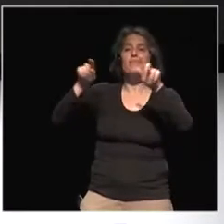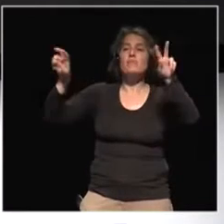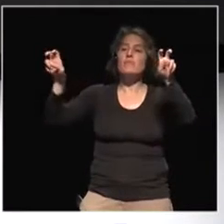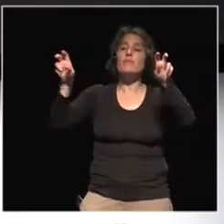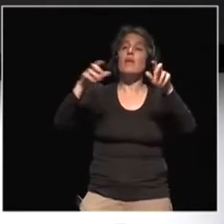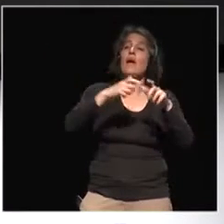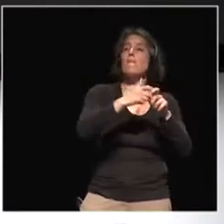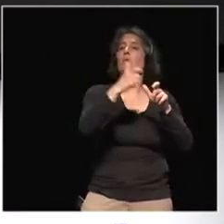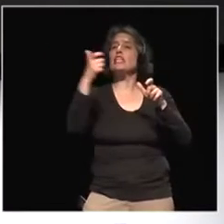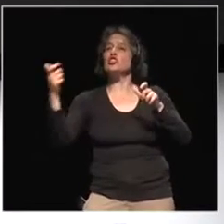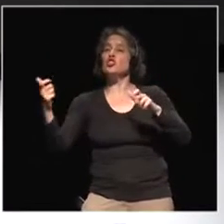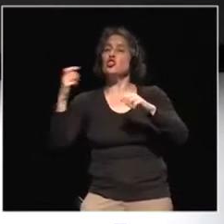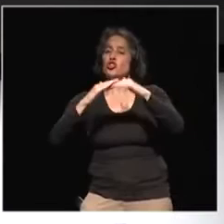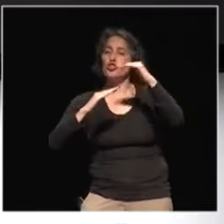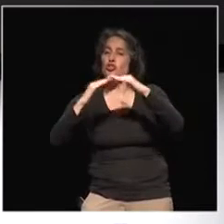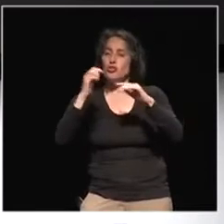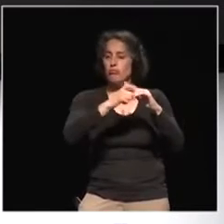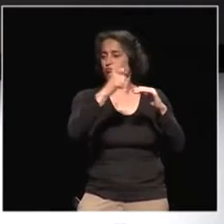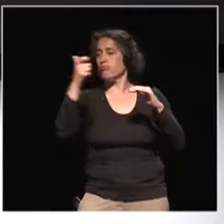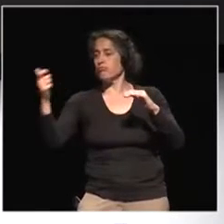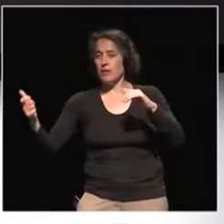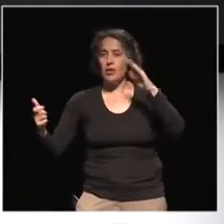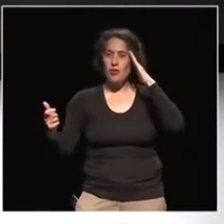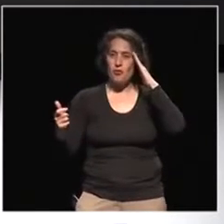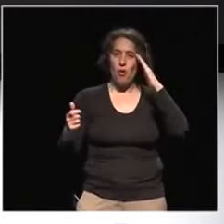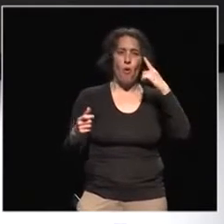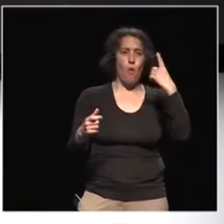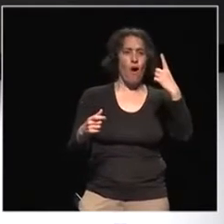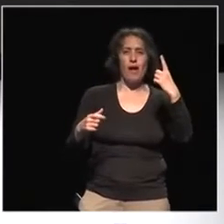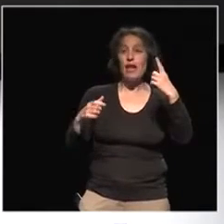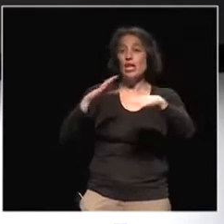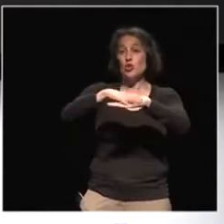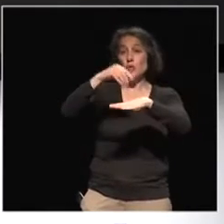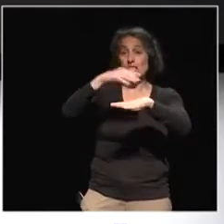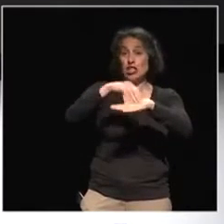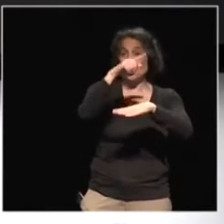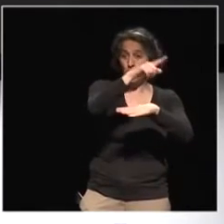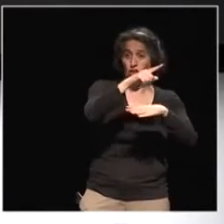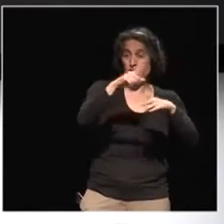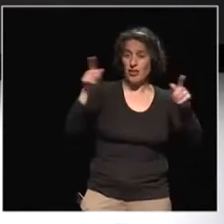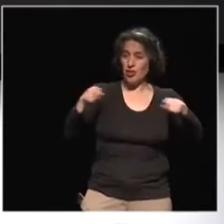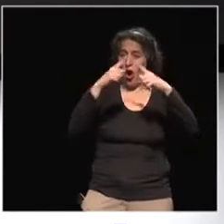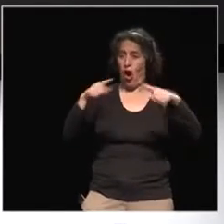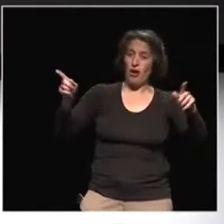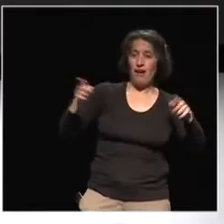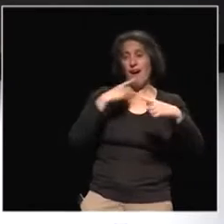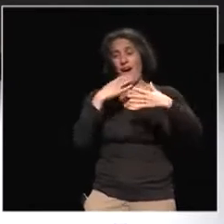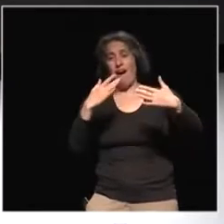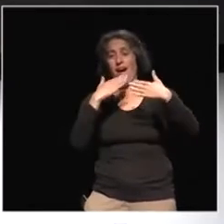deuce point went to a Swedish song called We Are All Heroes. Maybe we are all heroes, but it's the heroic